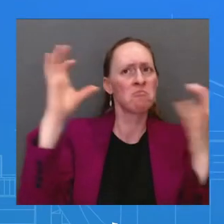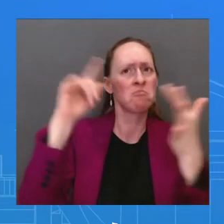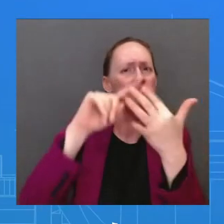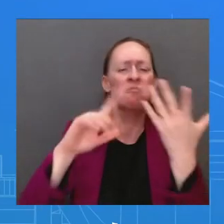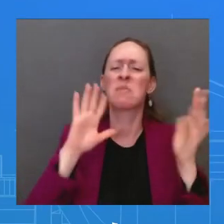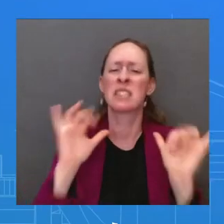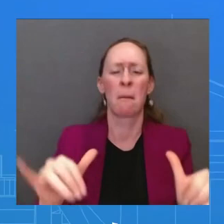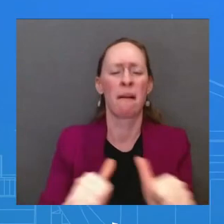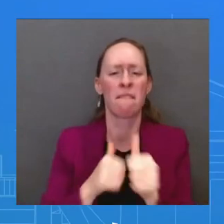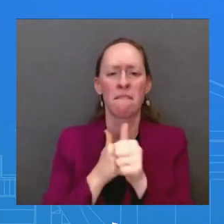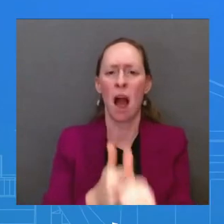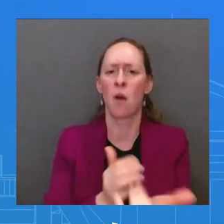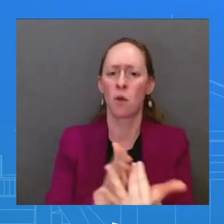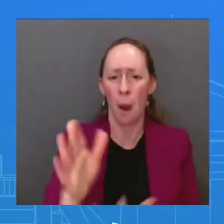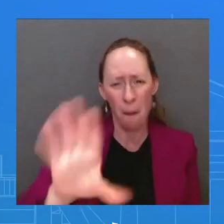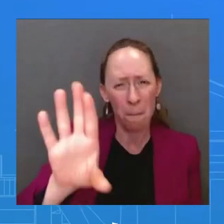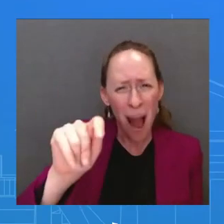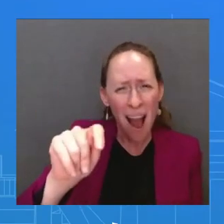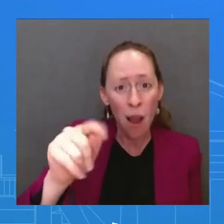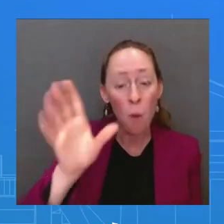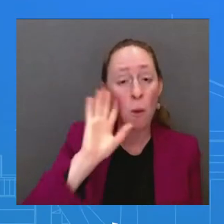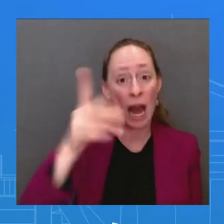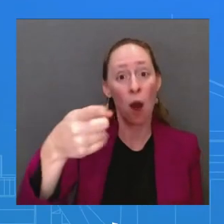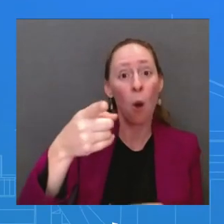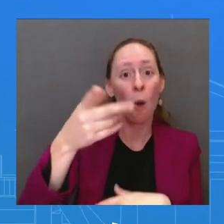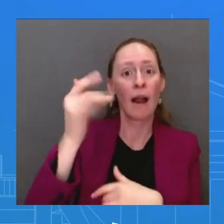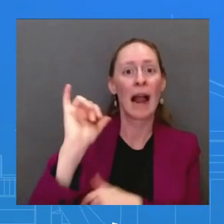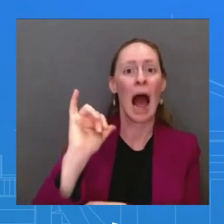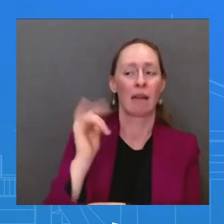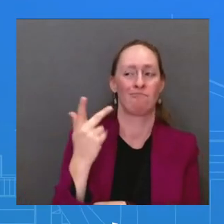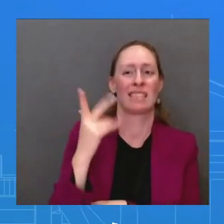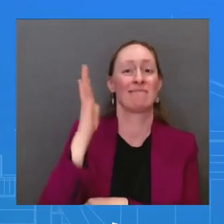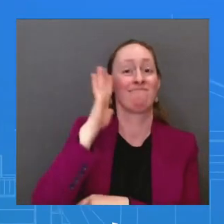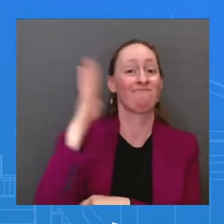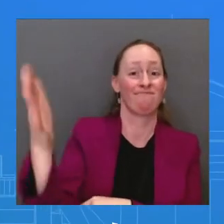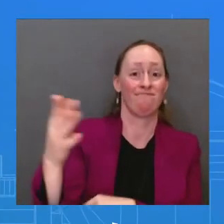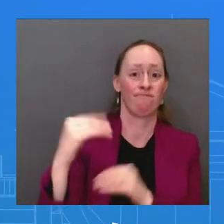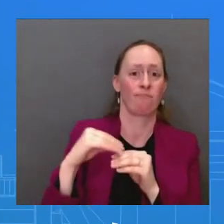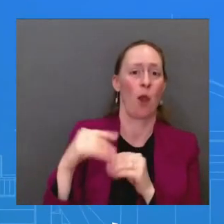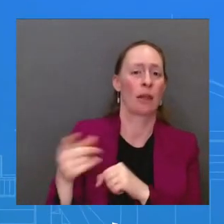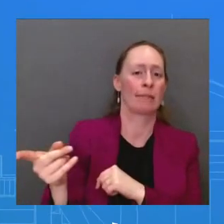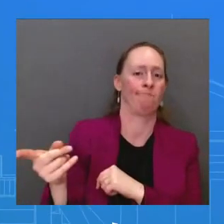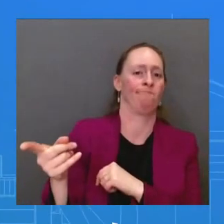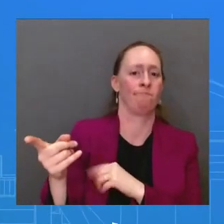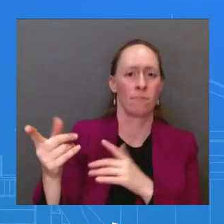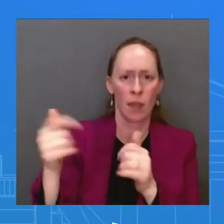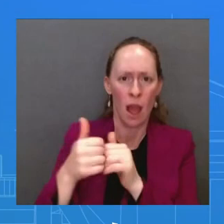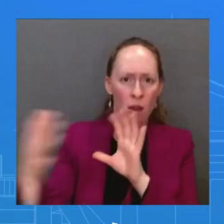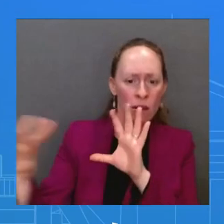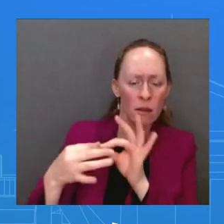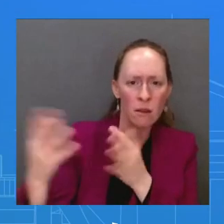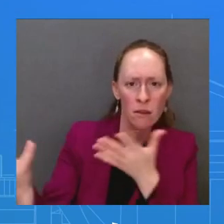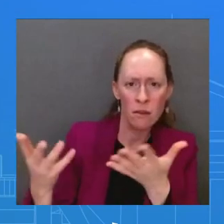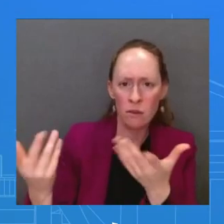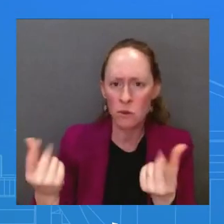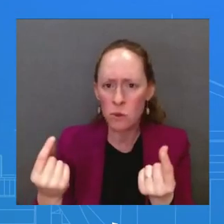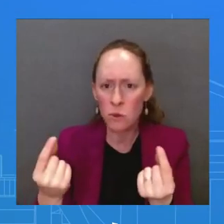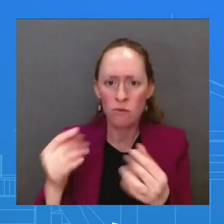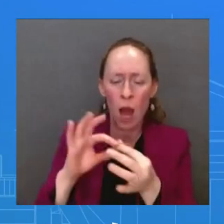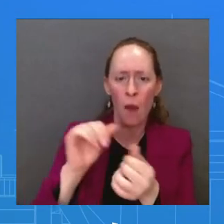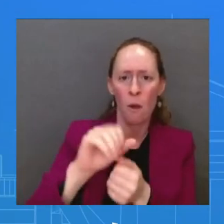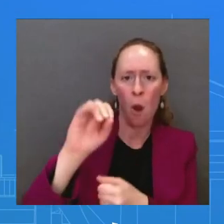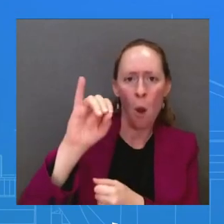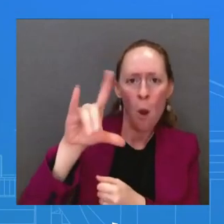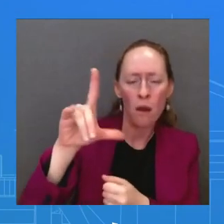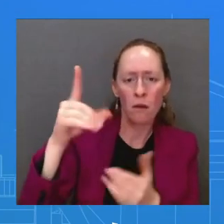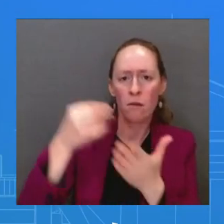future with the Saudis? mean, does it make it more pressing to engage with them on this issue? MR. We have obviously regular engagement with the Saudis